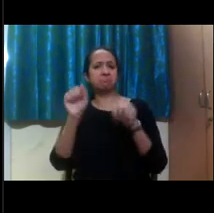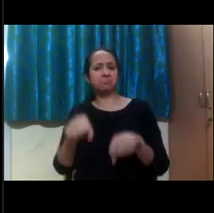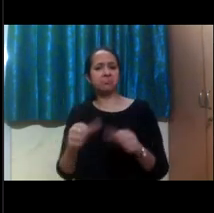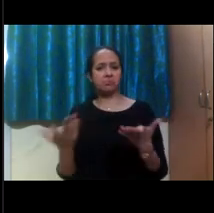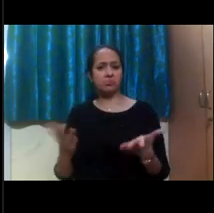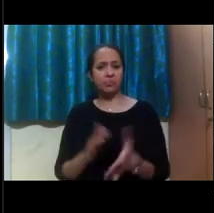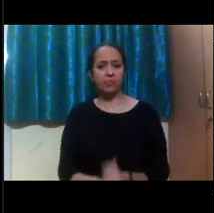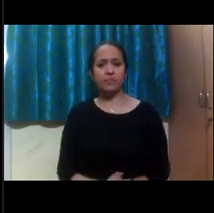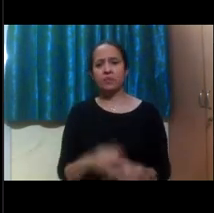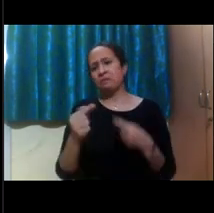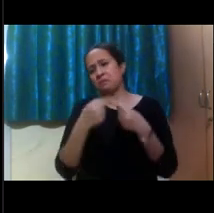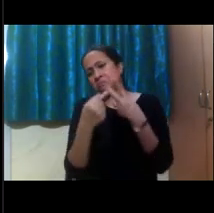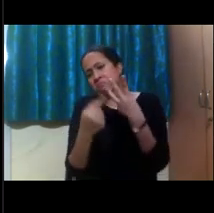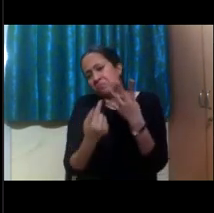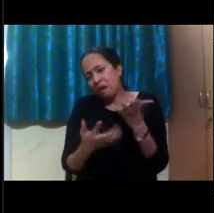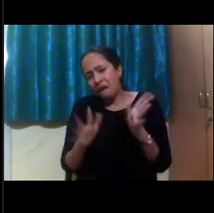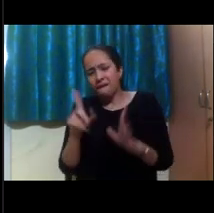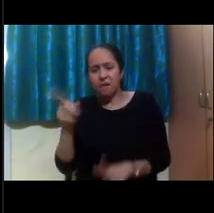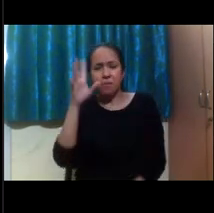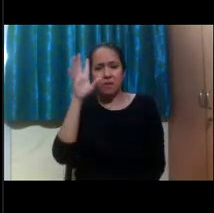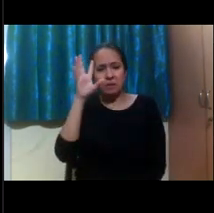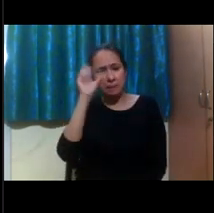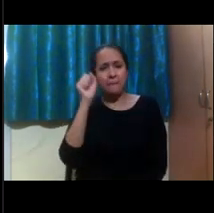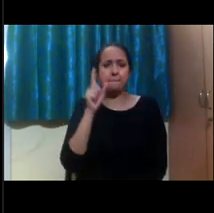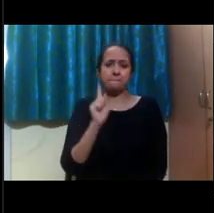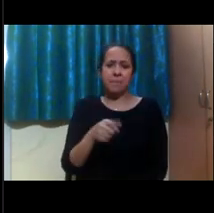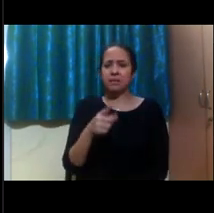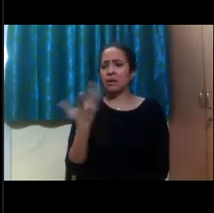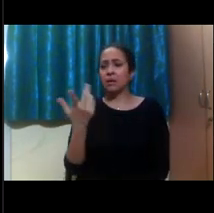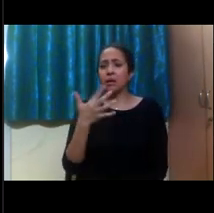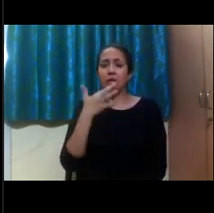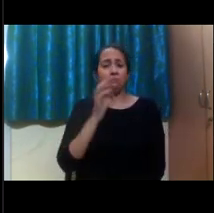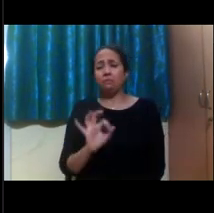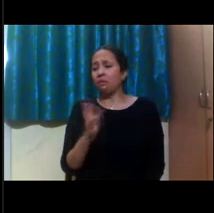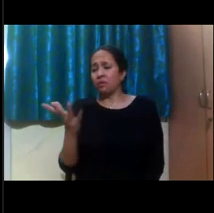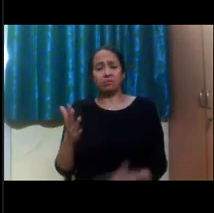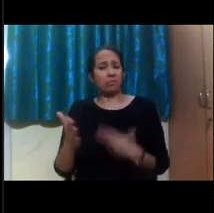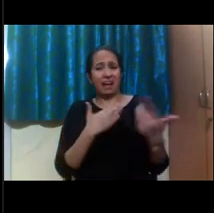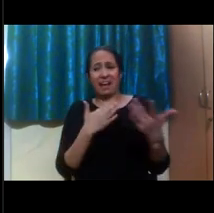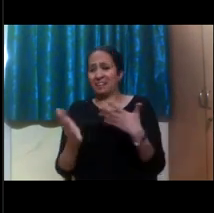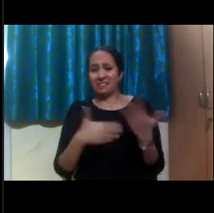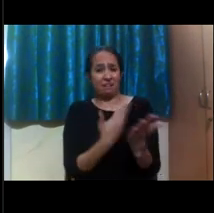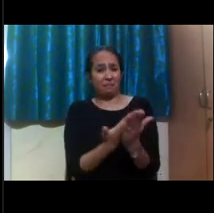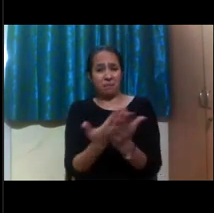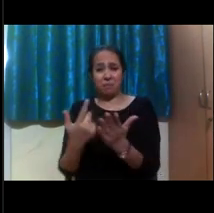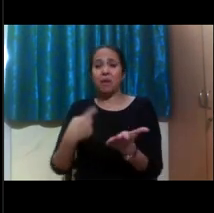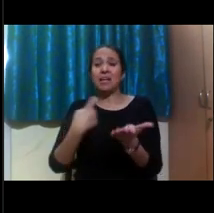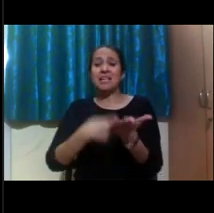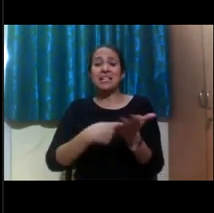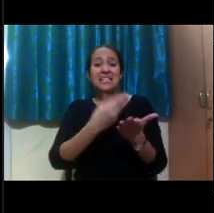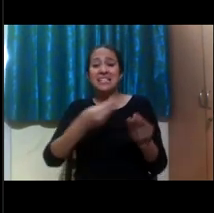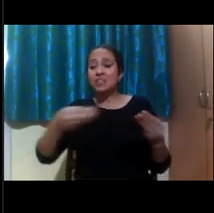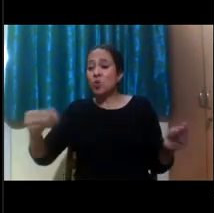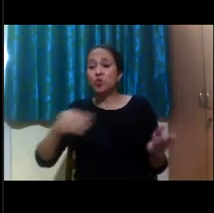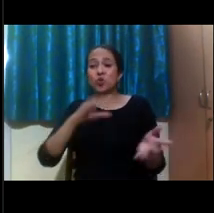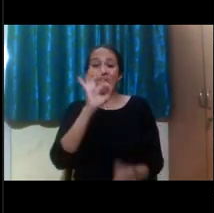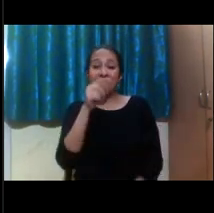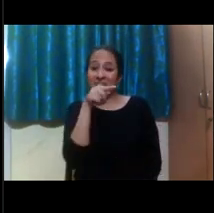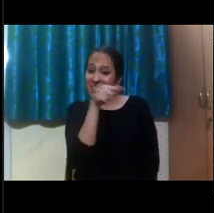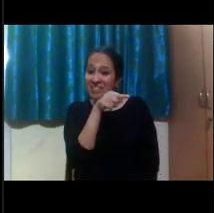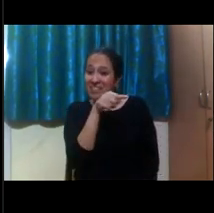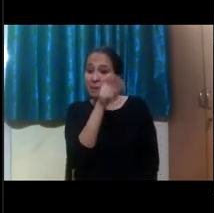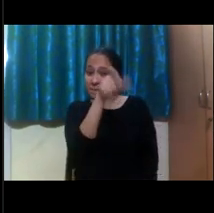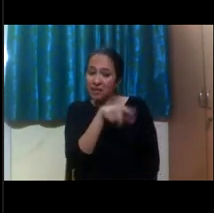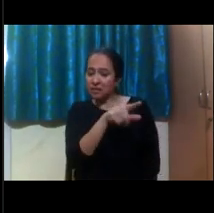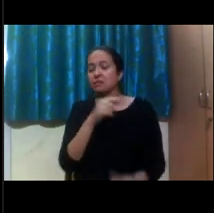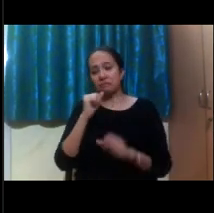those are some initial things that I would, um, think about, but that's something that we can certainly, you know, any disability resource officer can talk to you about, um, and ensure that